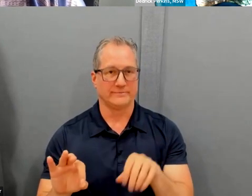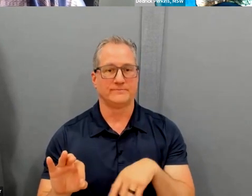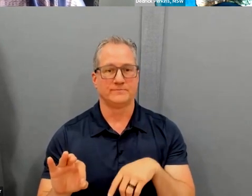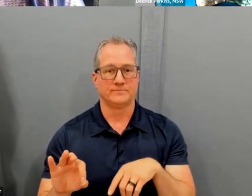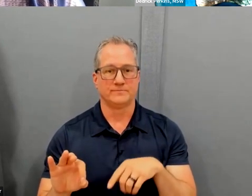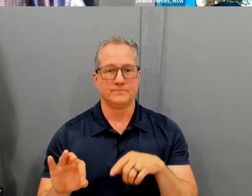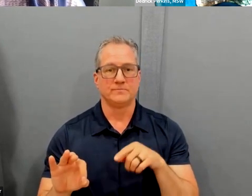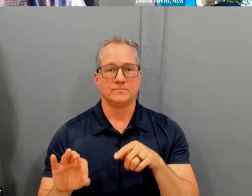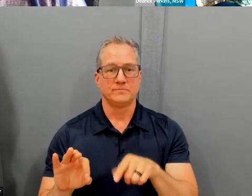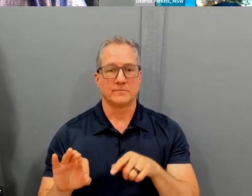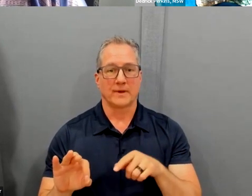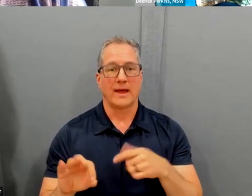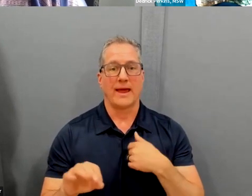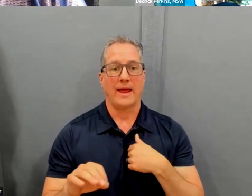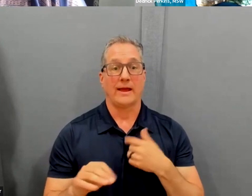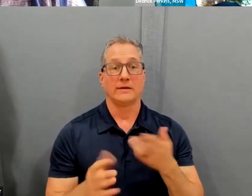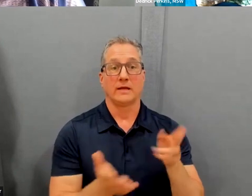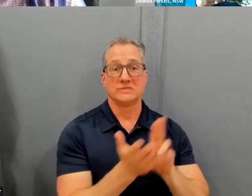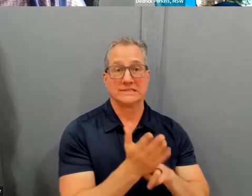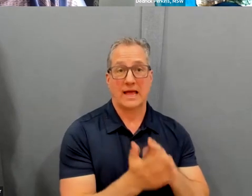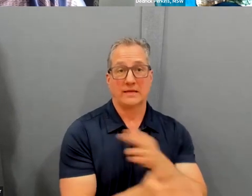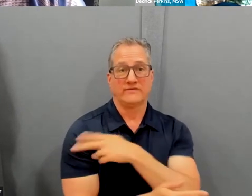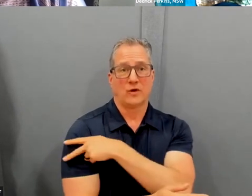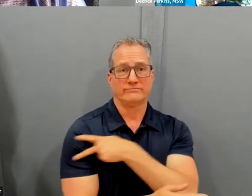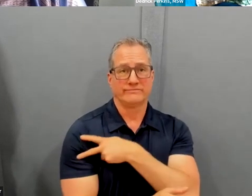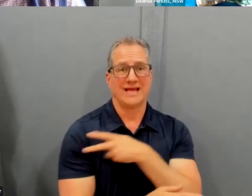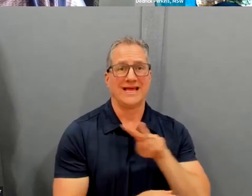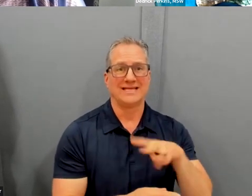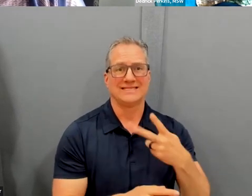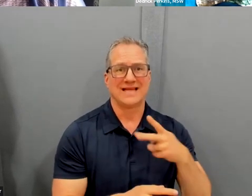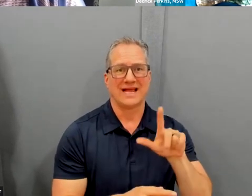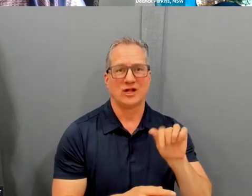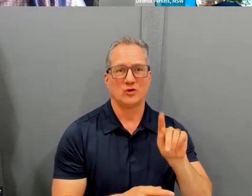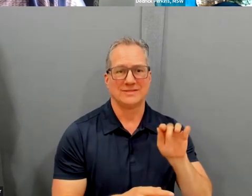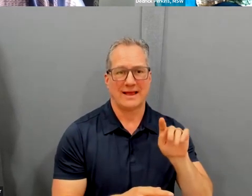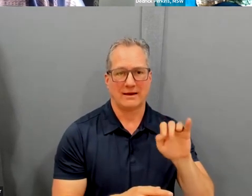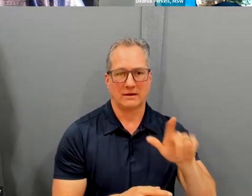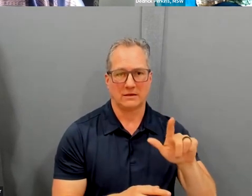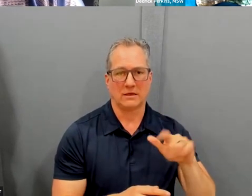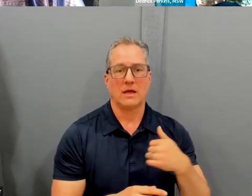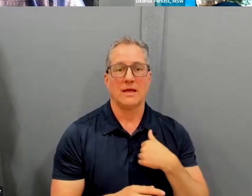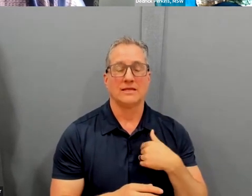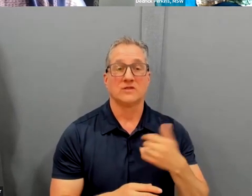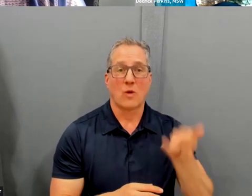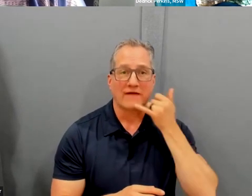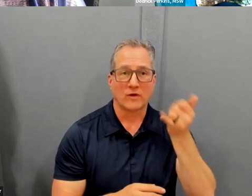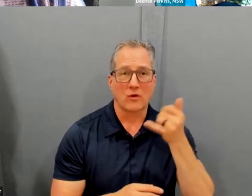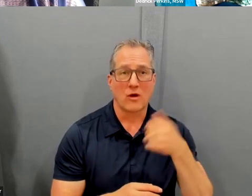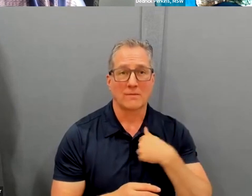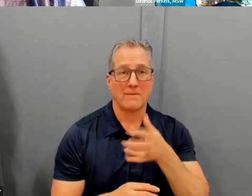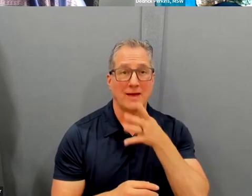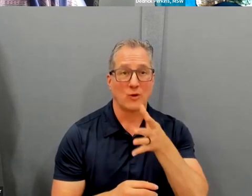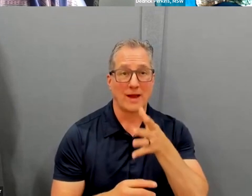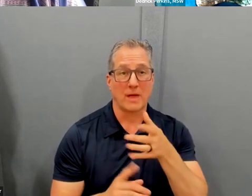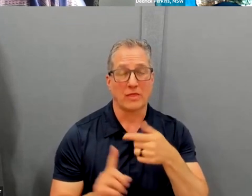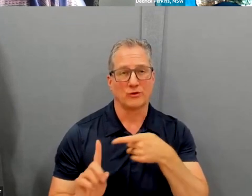as a second lieutenant. And I got a call from my mom, who says my grandmother, which we say in Hawaiian tutu, my